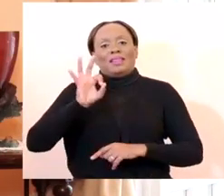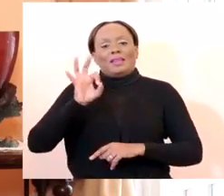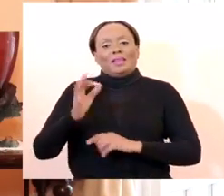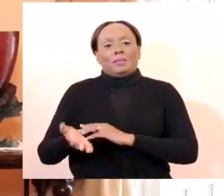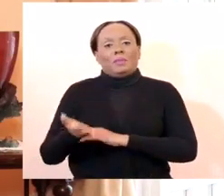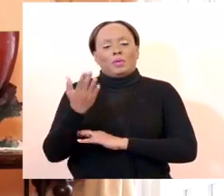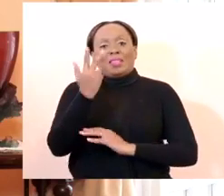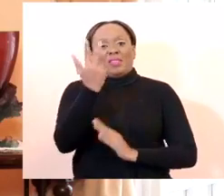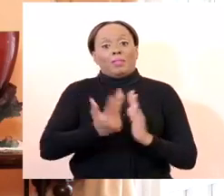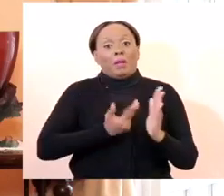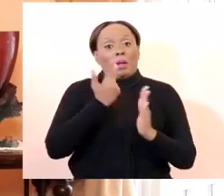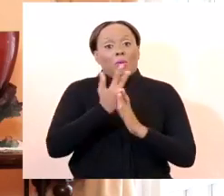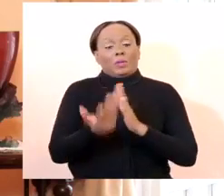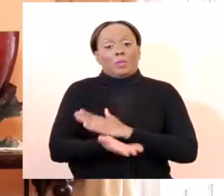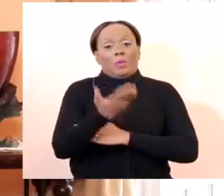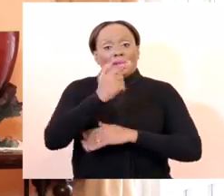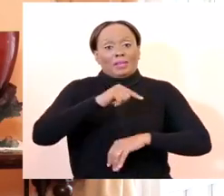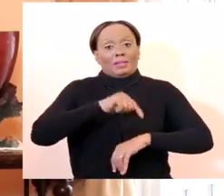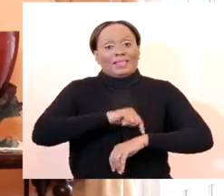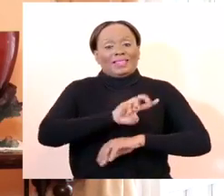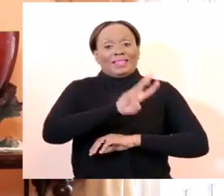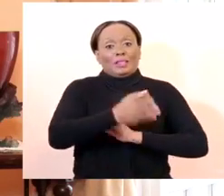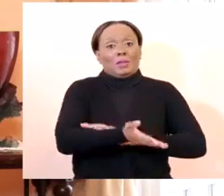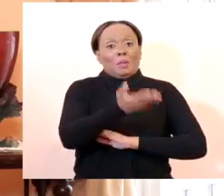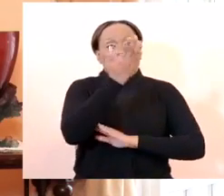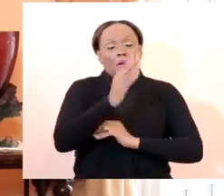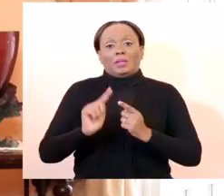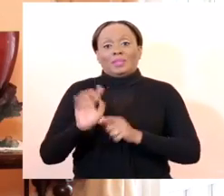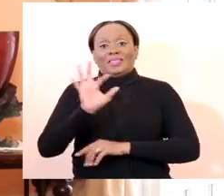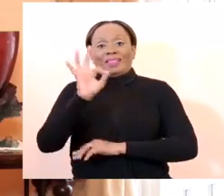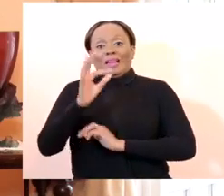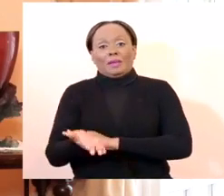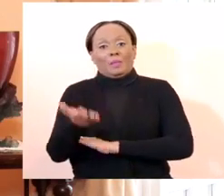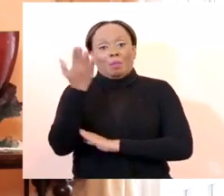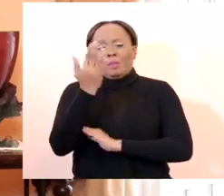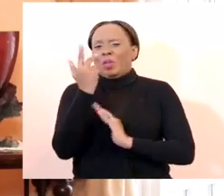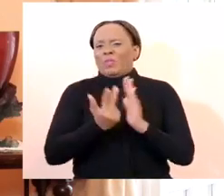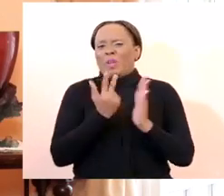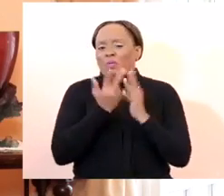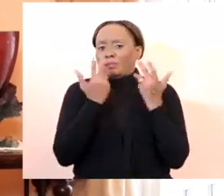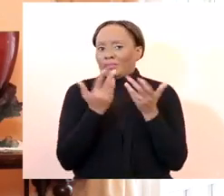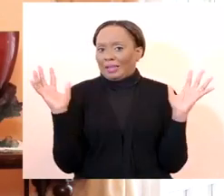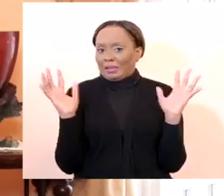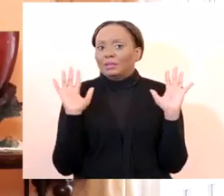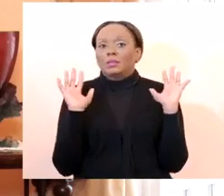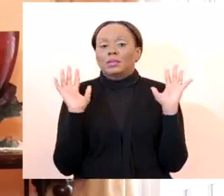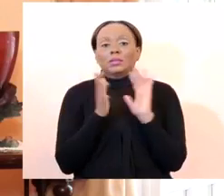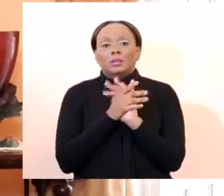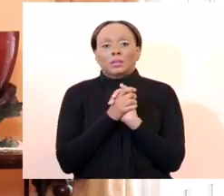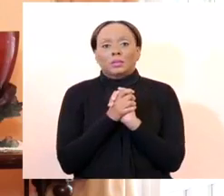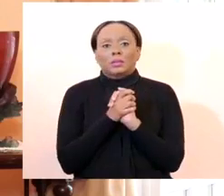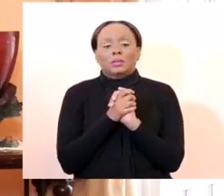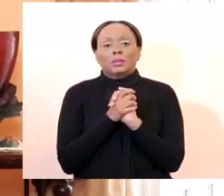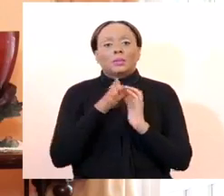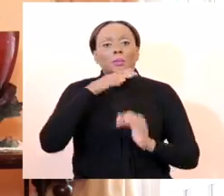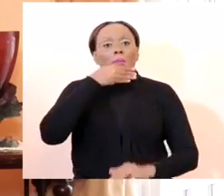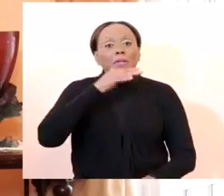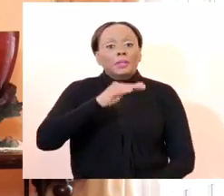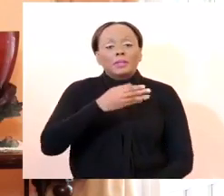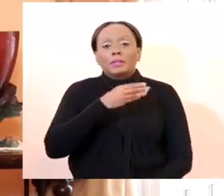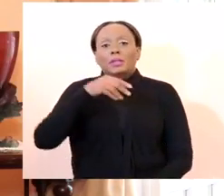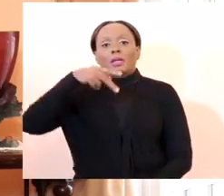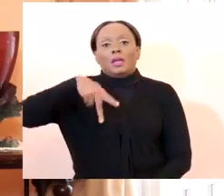You have a three-hour window, 6 a.m. and 9 a.m. Those beaches and parks are open for the purposes of